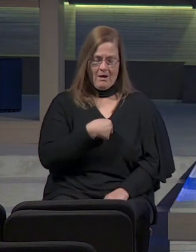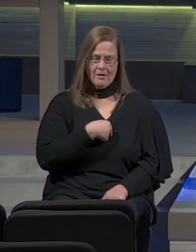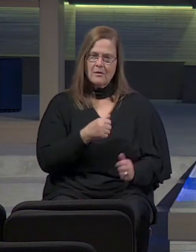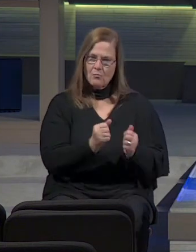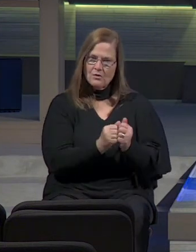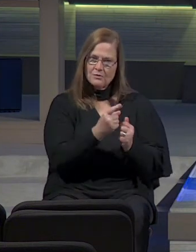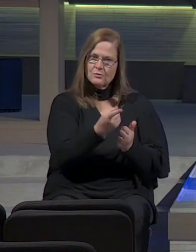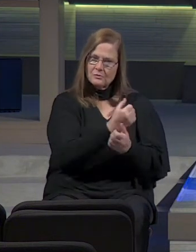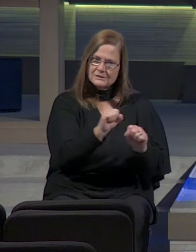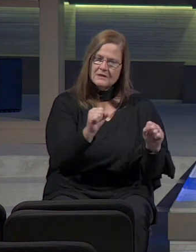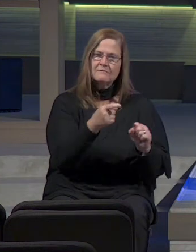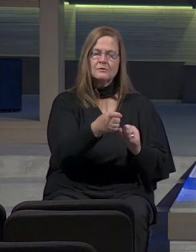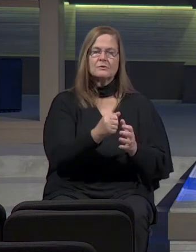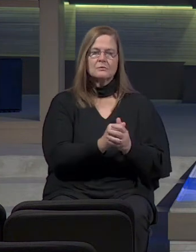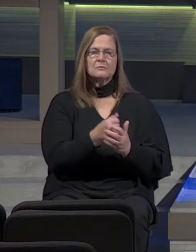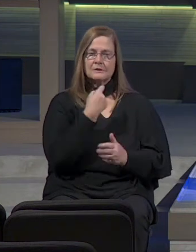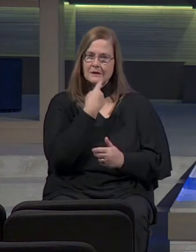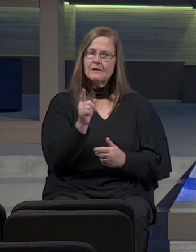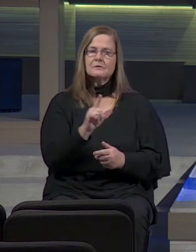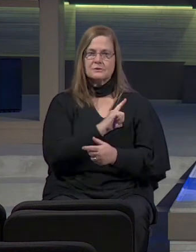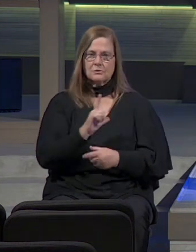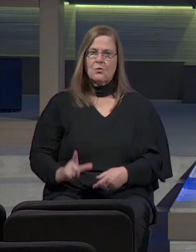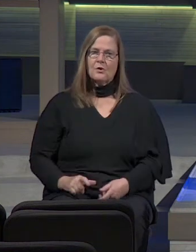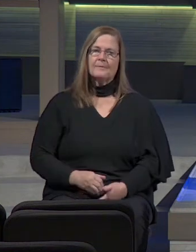deliver you, declares the Lord.